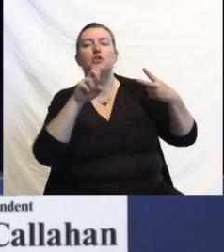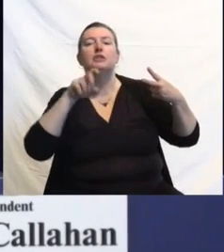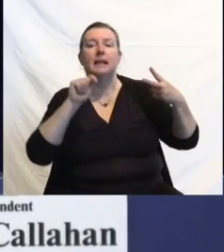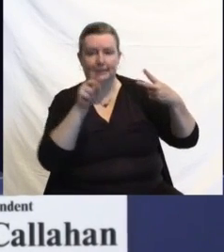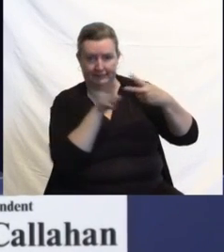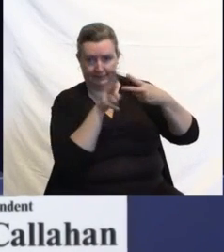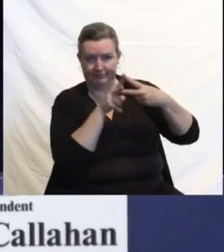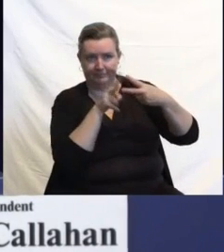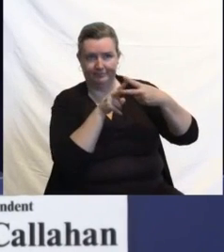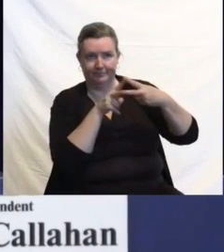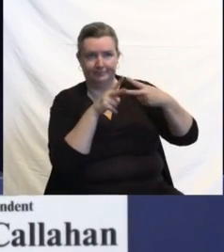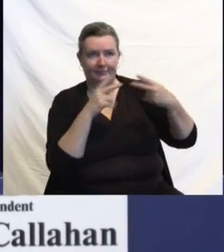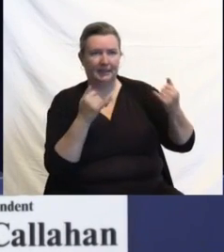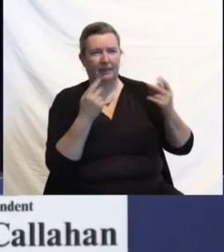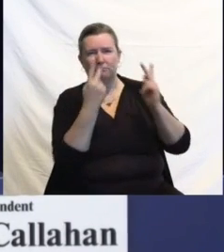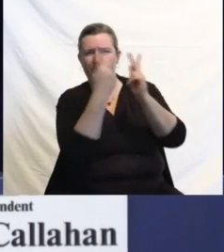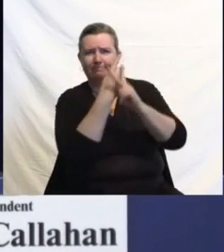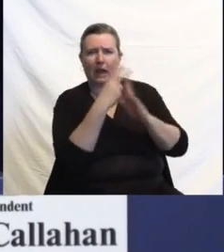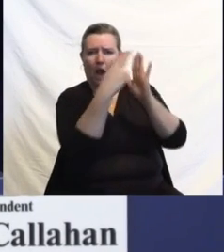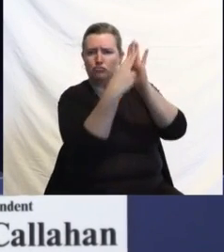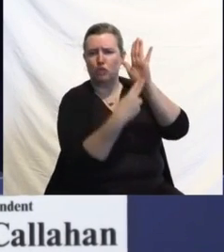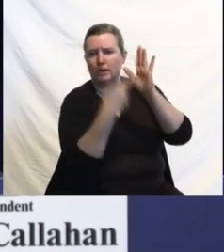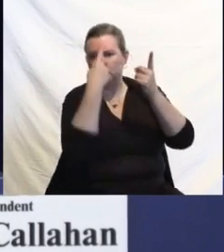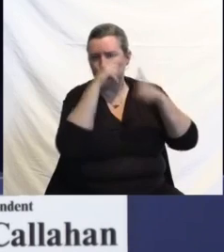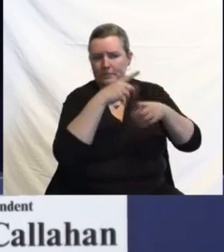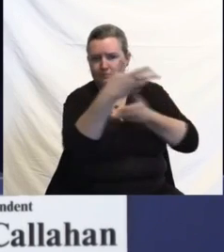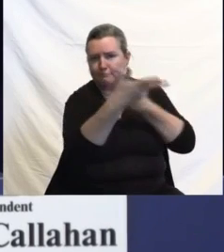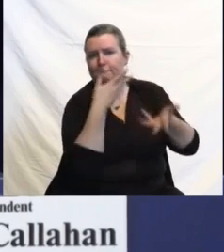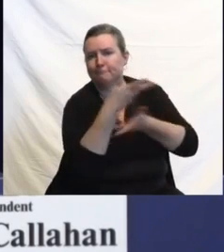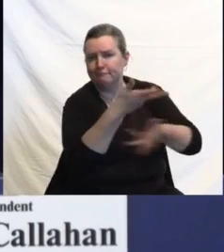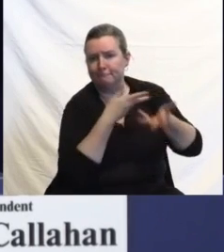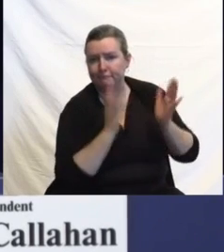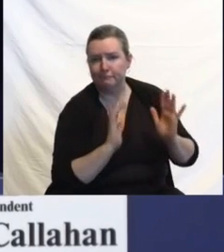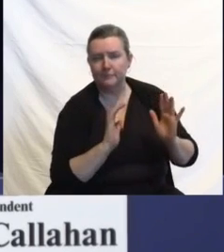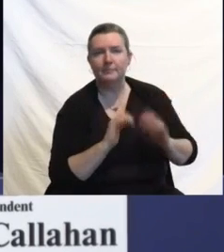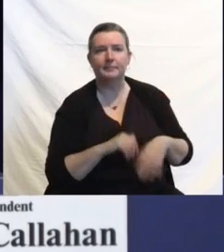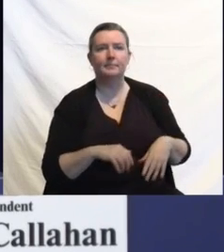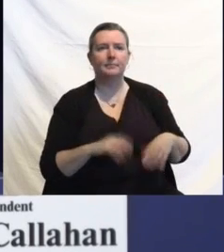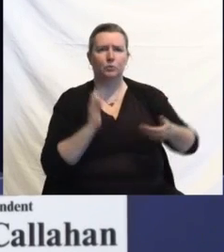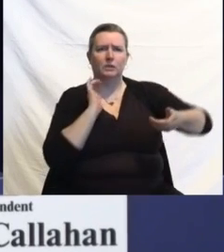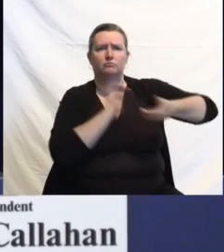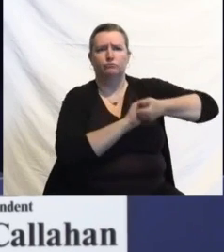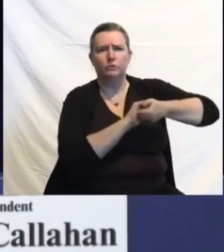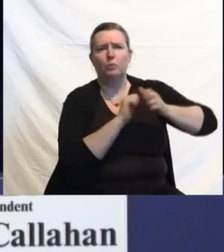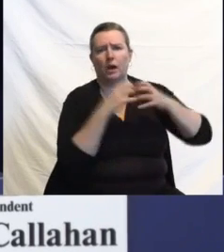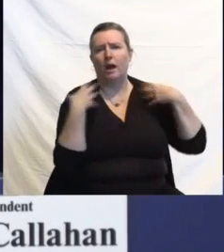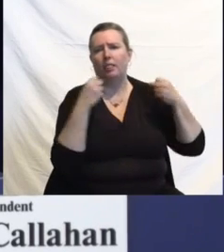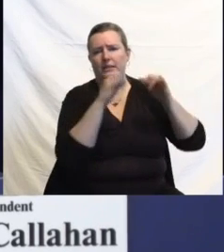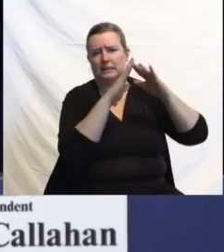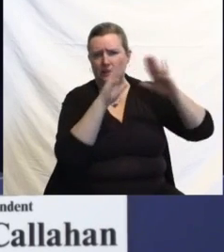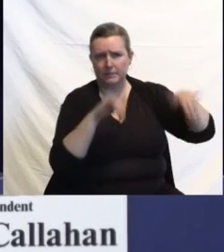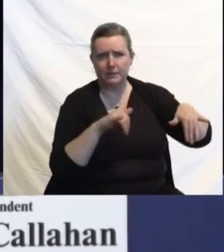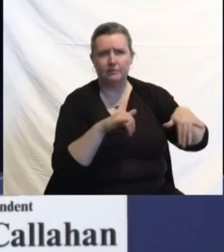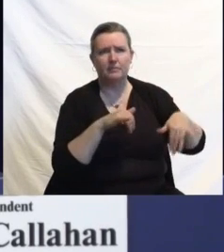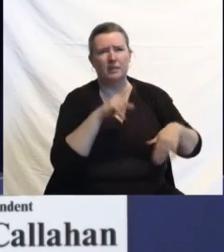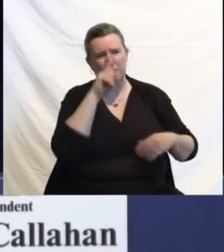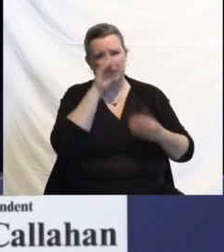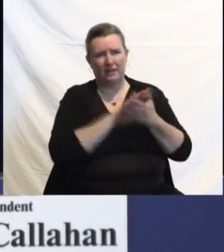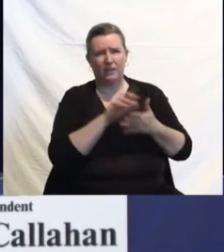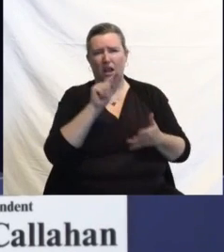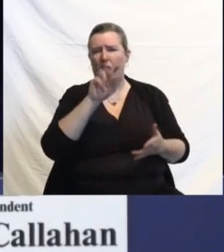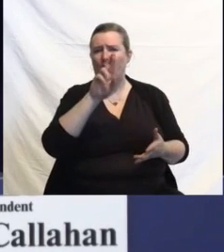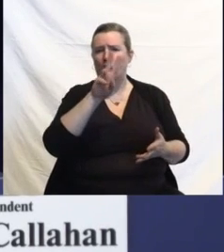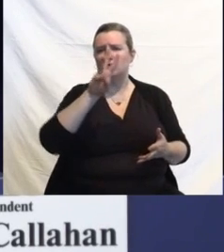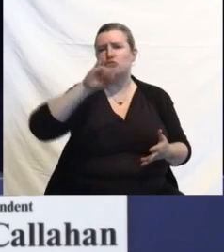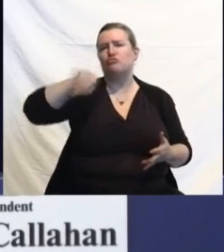now. We also anticipate partnering with the health systems, if I'm not mistaken, Judy, RWJ as well